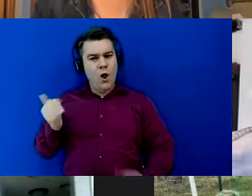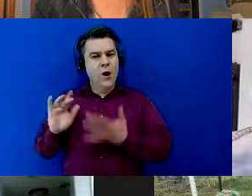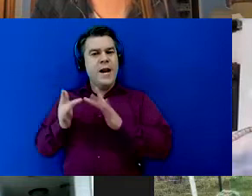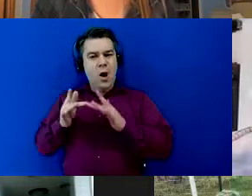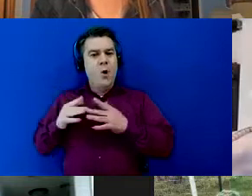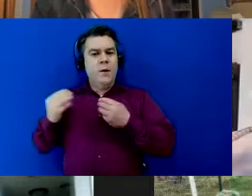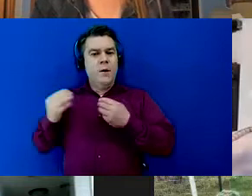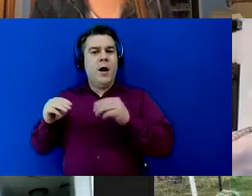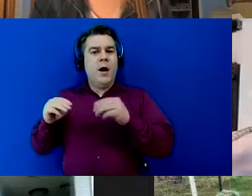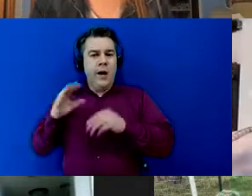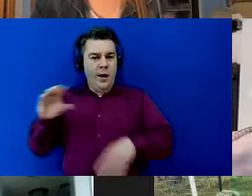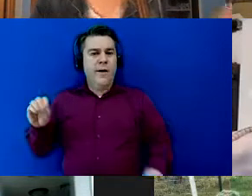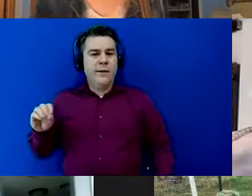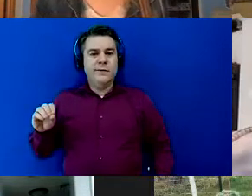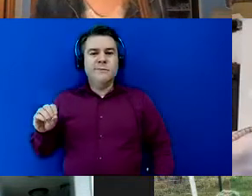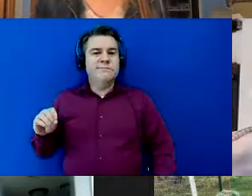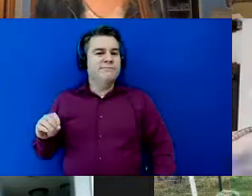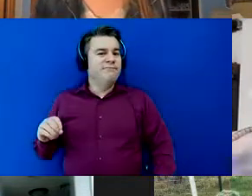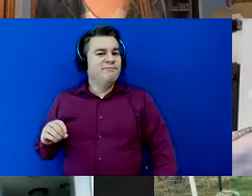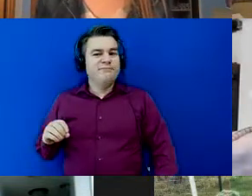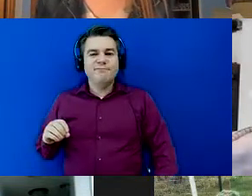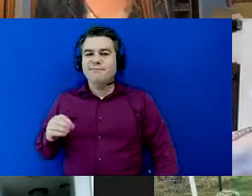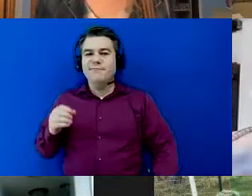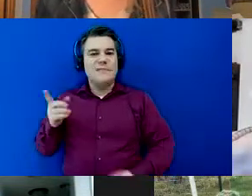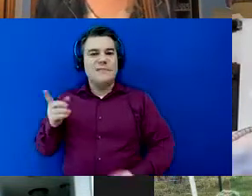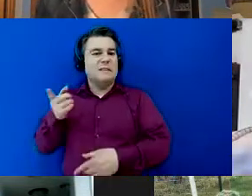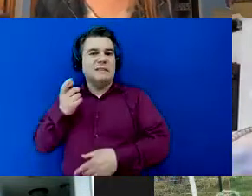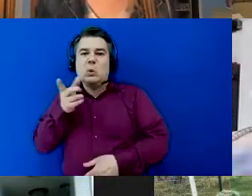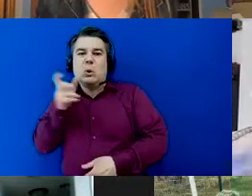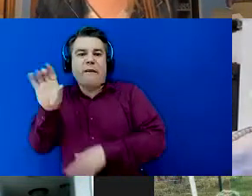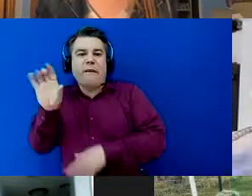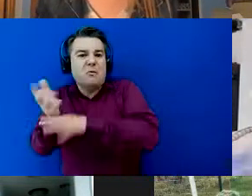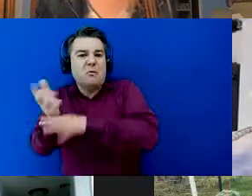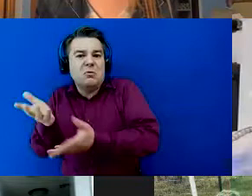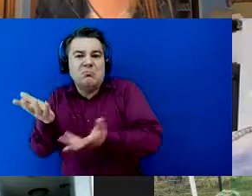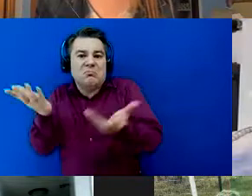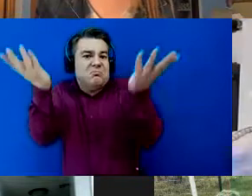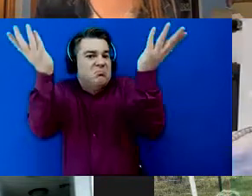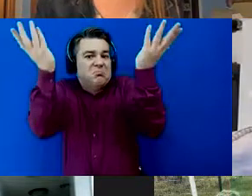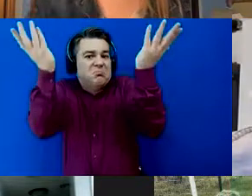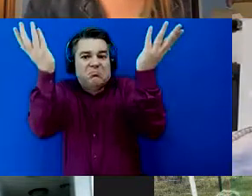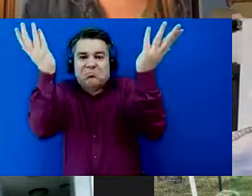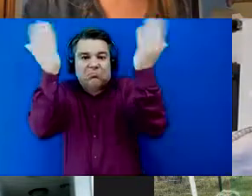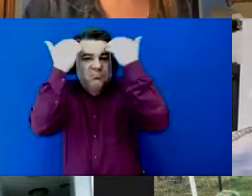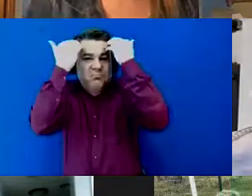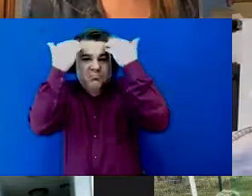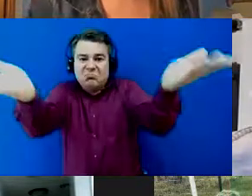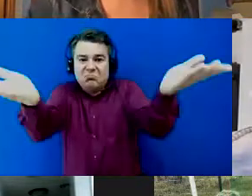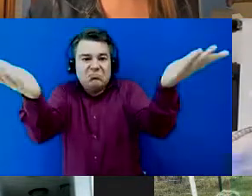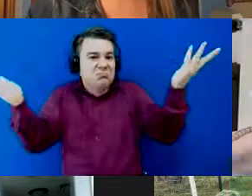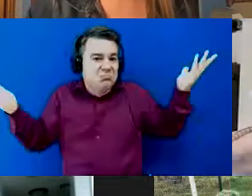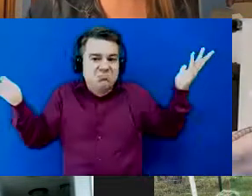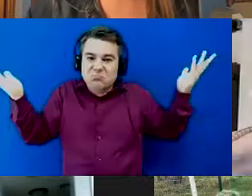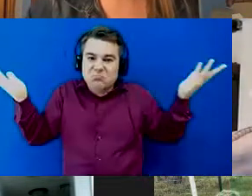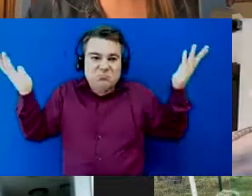and i i couldn't even tell you who their founders were don't have a clue um so the fact